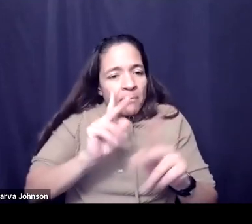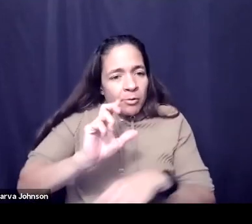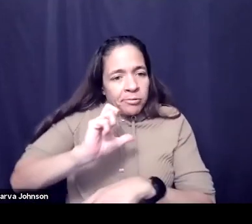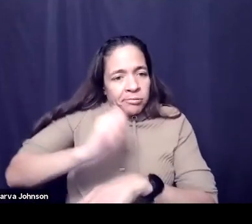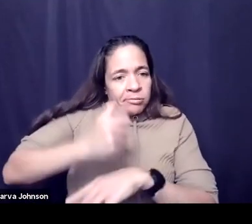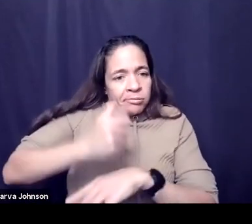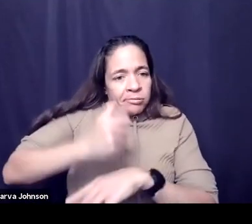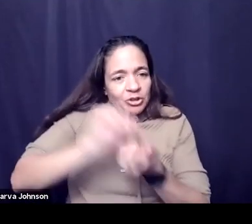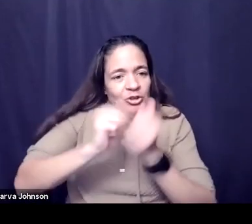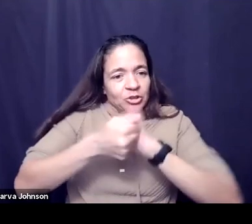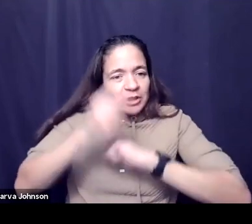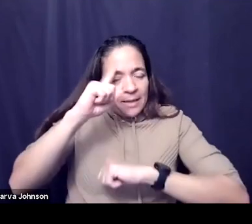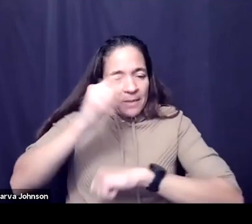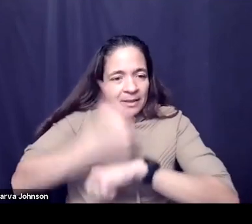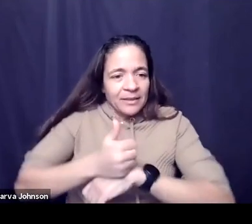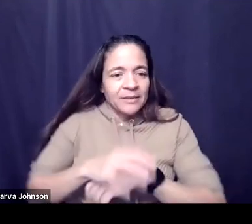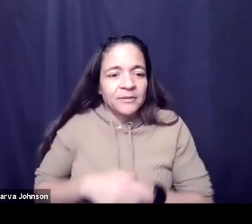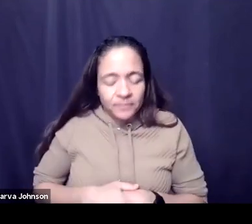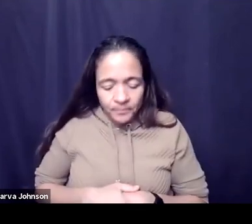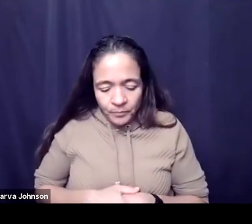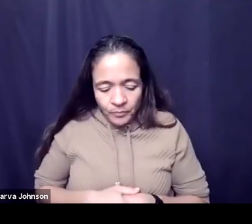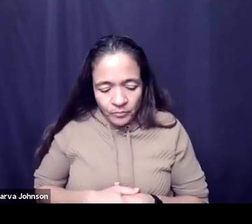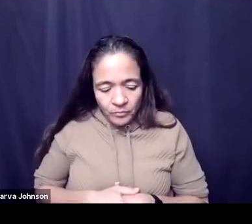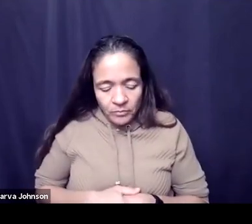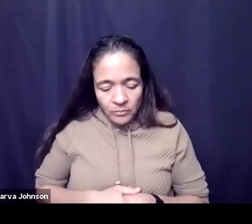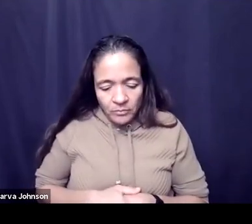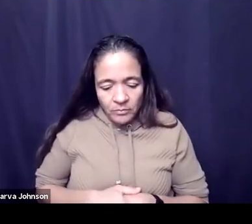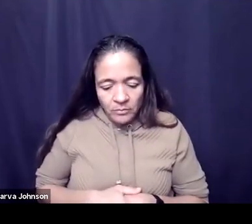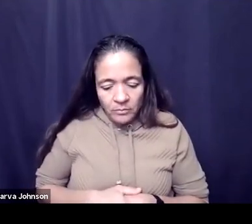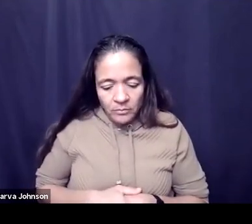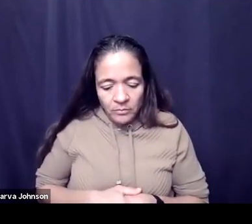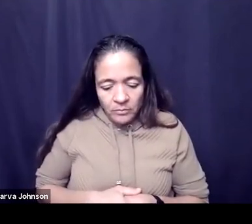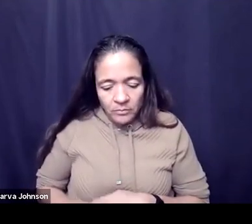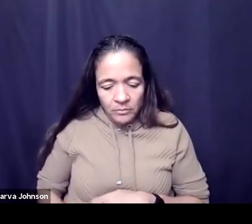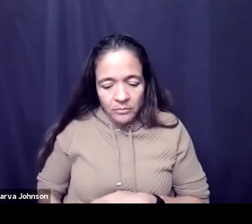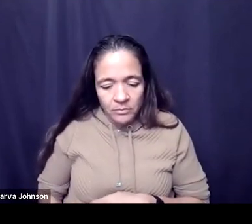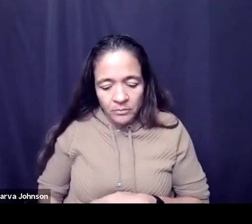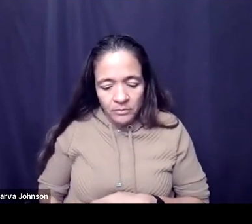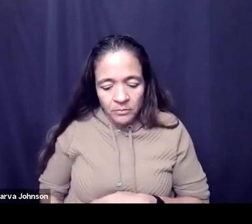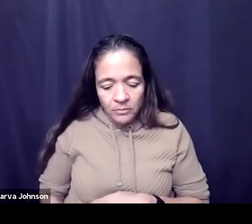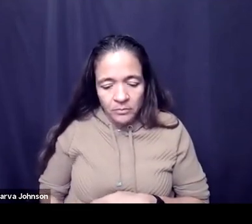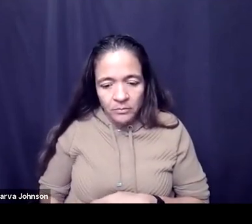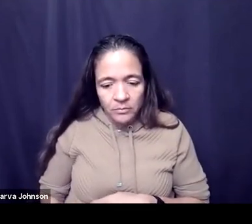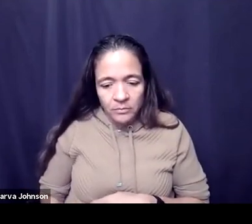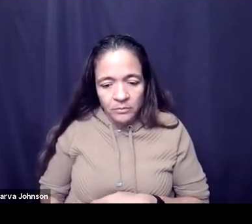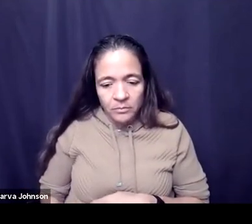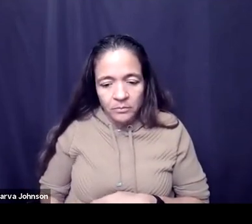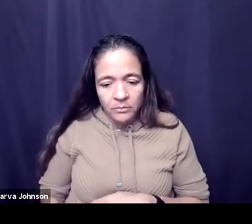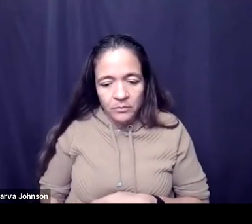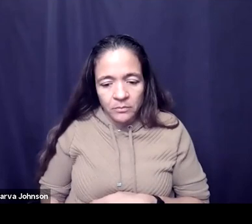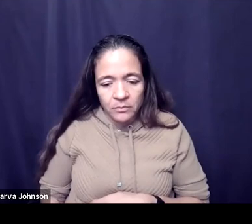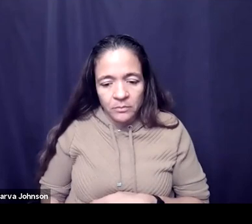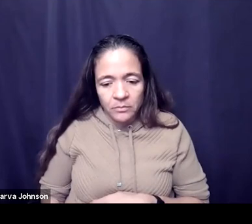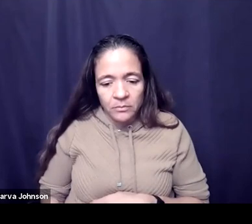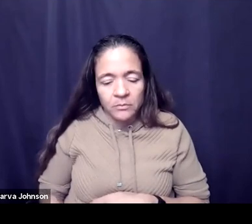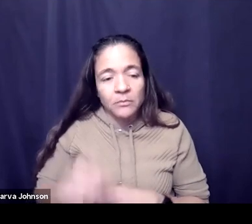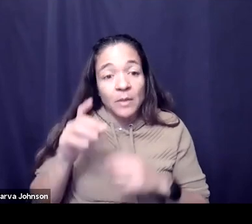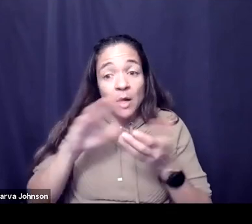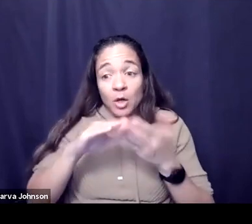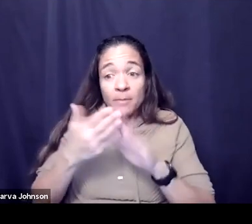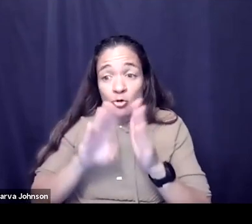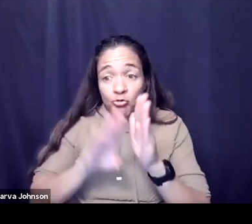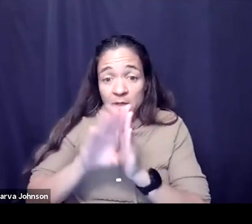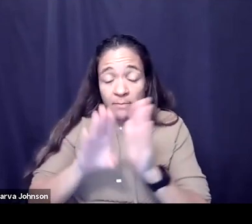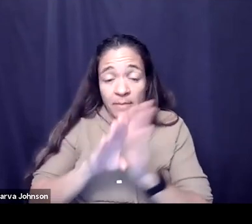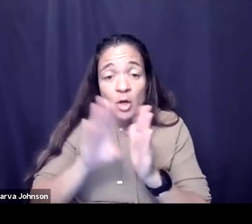i believe community building is made up of progressive acts of collaboration right like perhaps